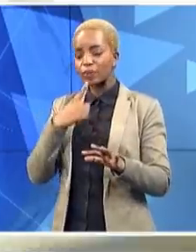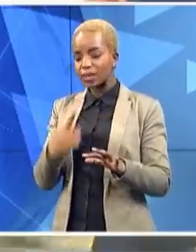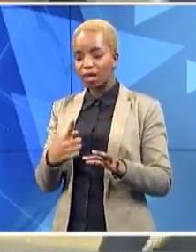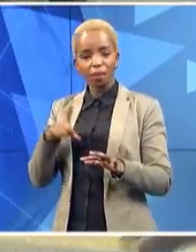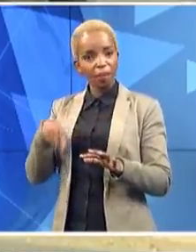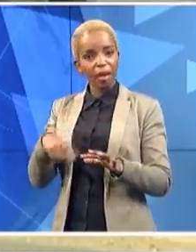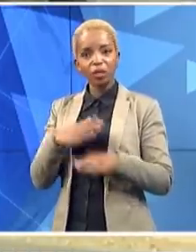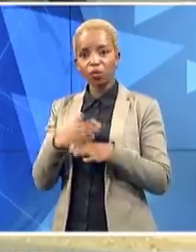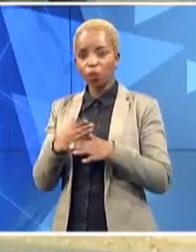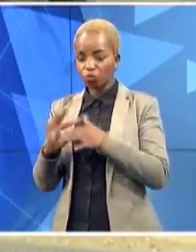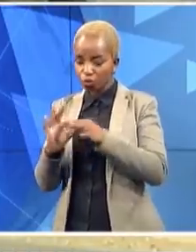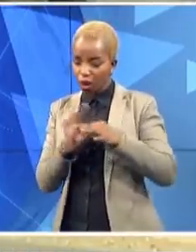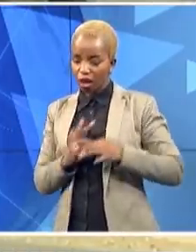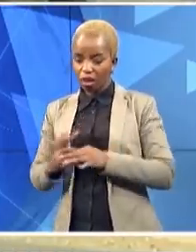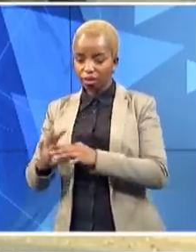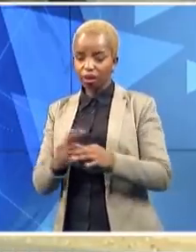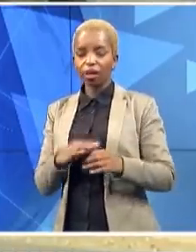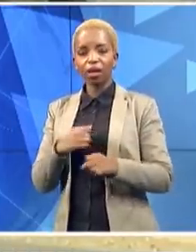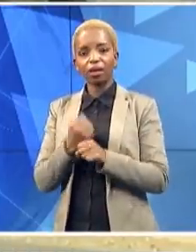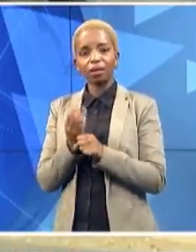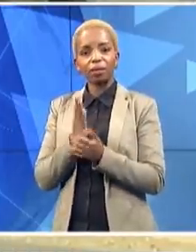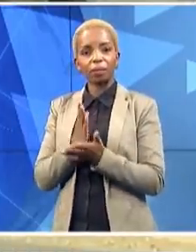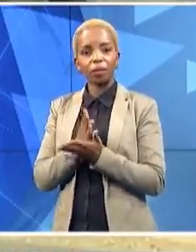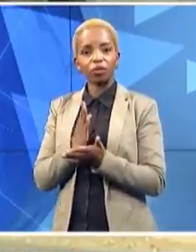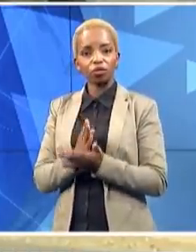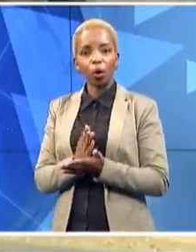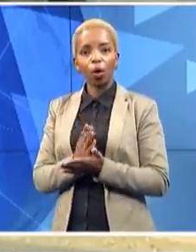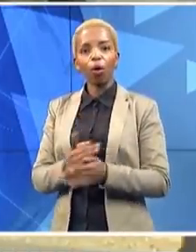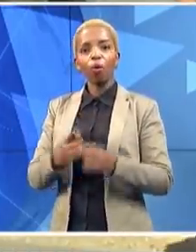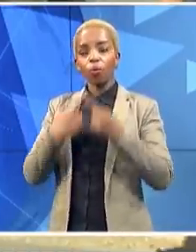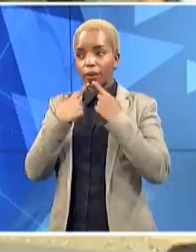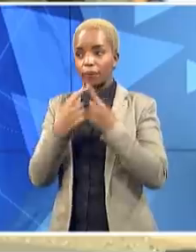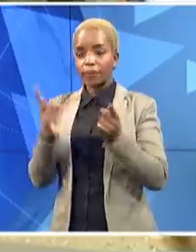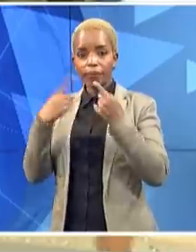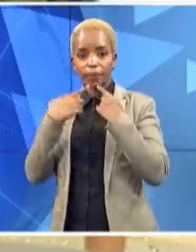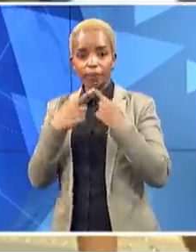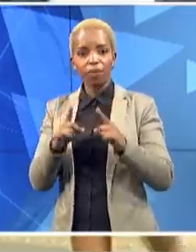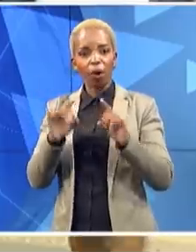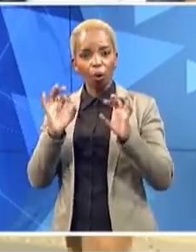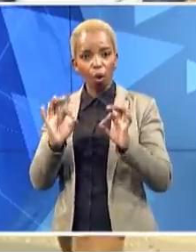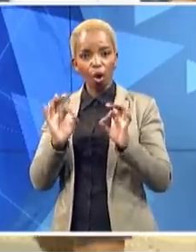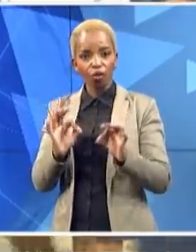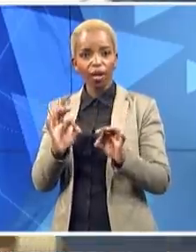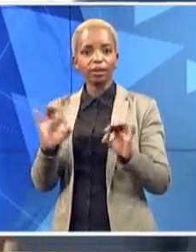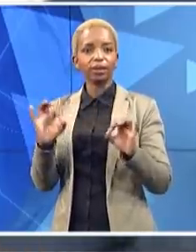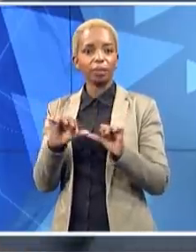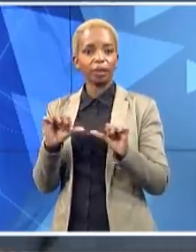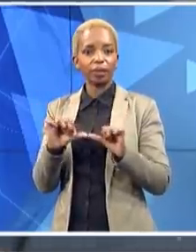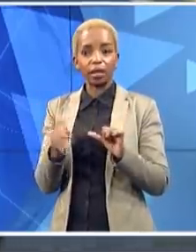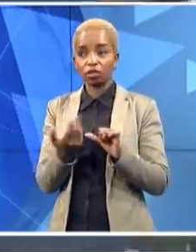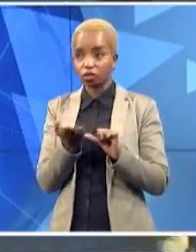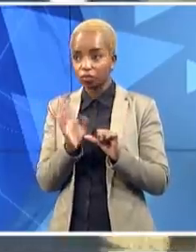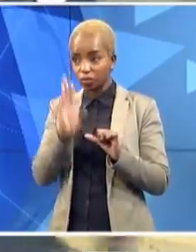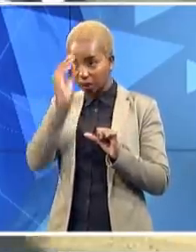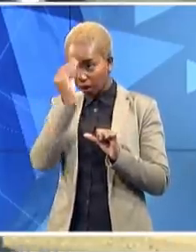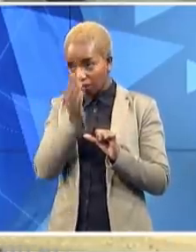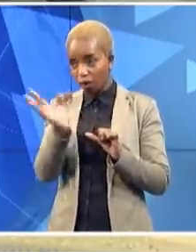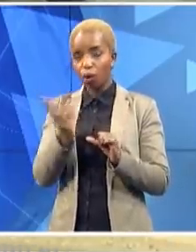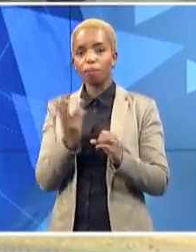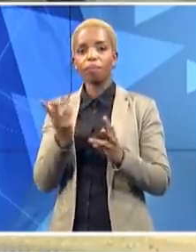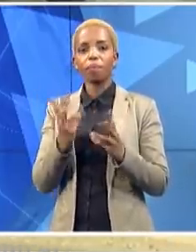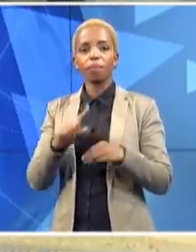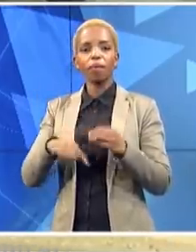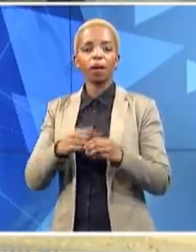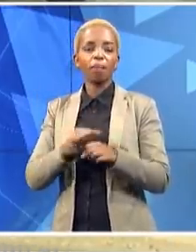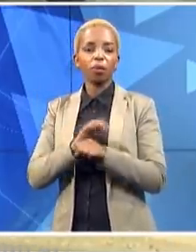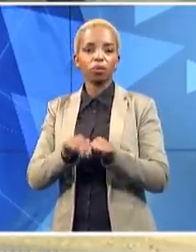message to our communities about the COVID. We know the social media is also spreading rumors and is spreading